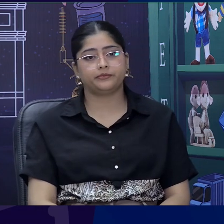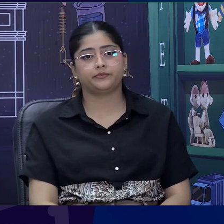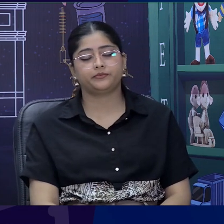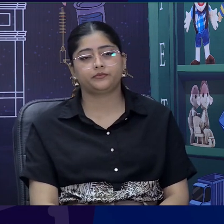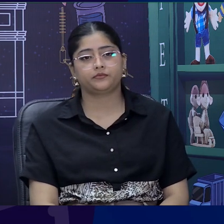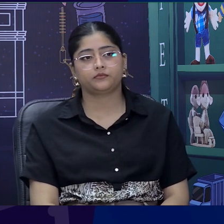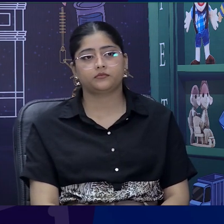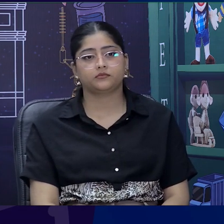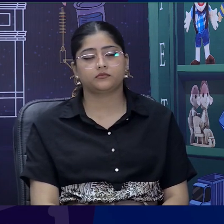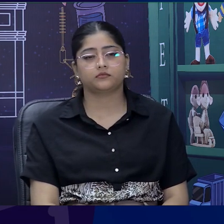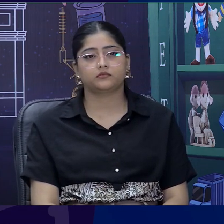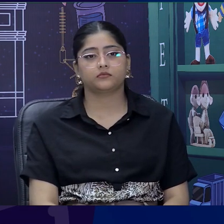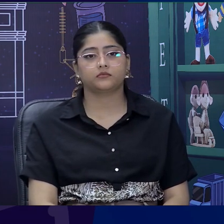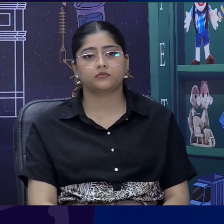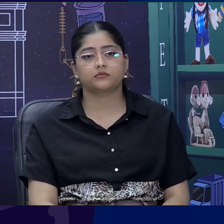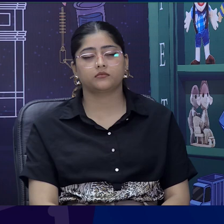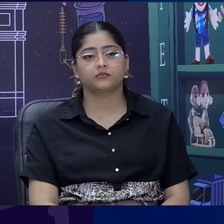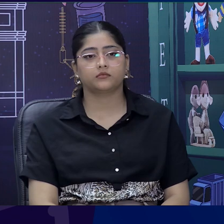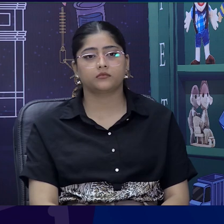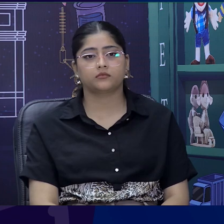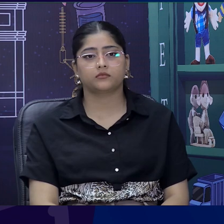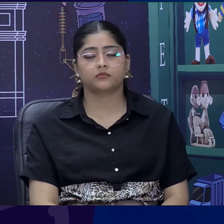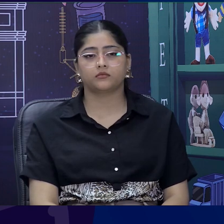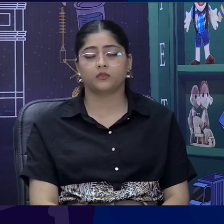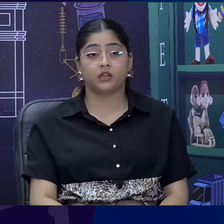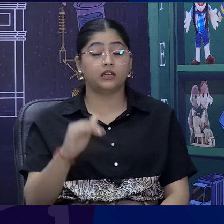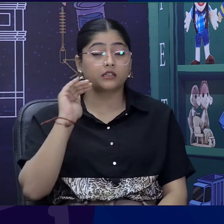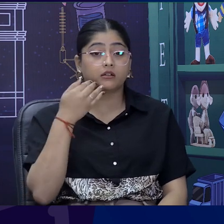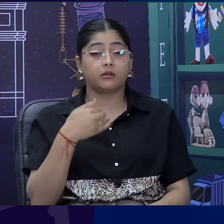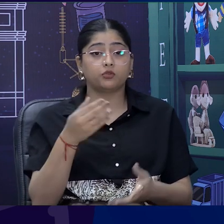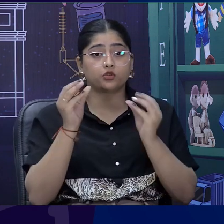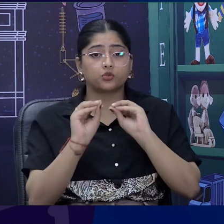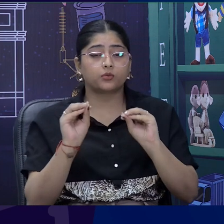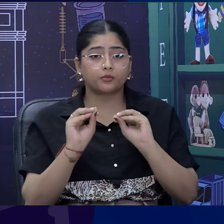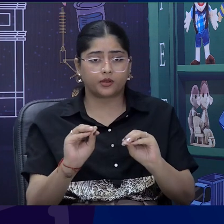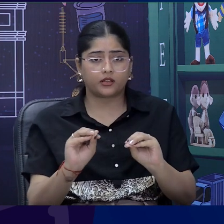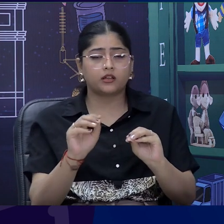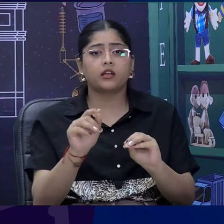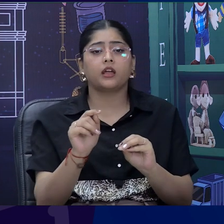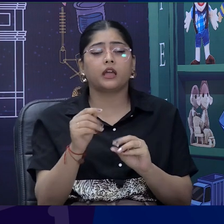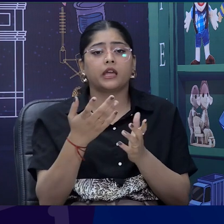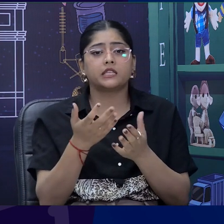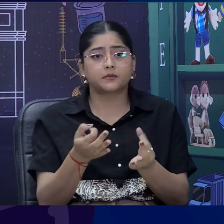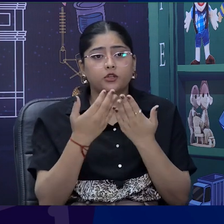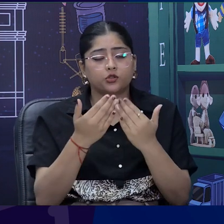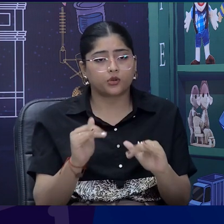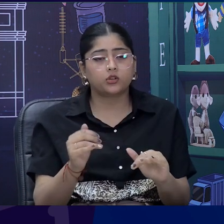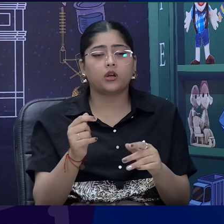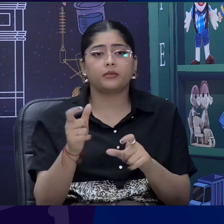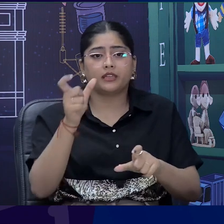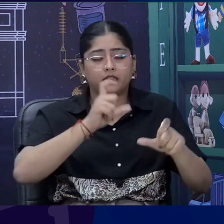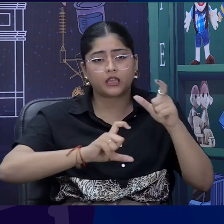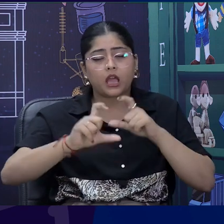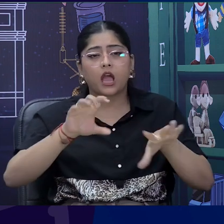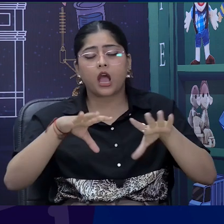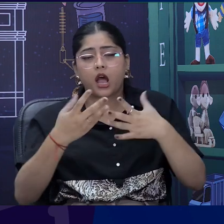not in my handwritten mode. So, when we teach children with special needs we need to take care of how